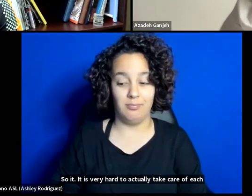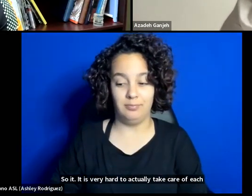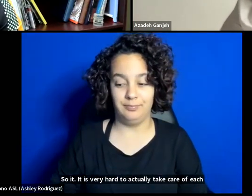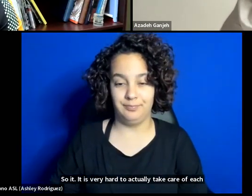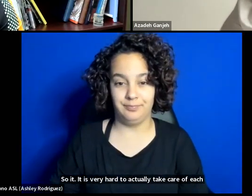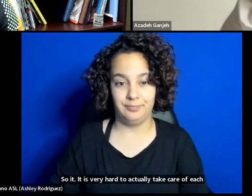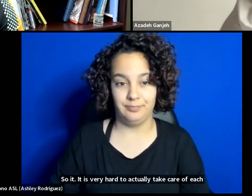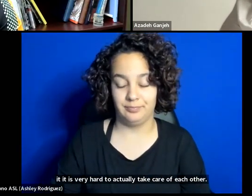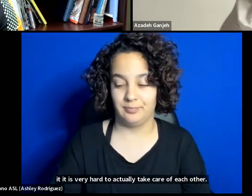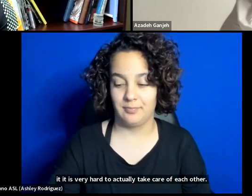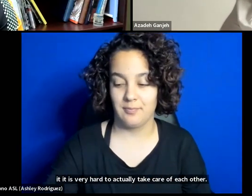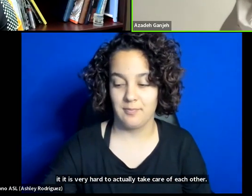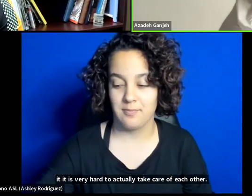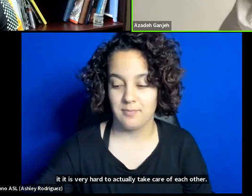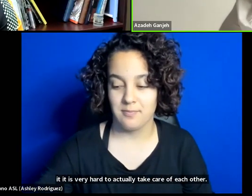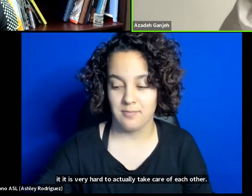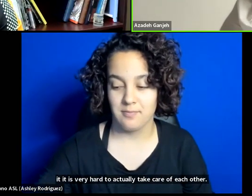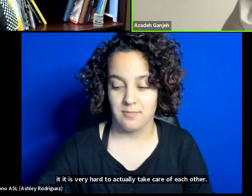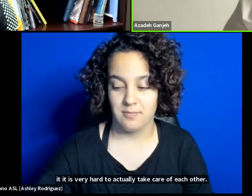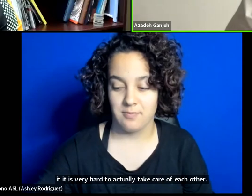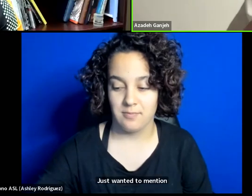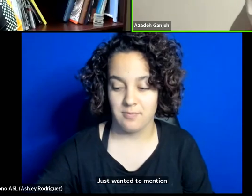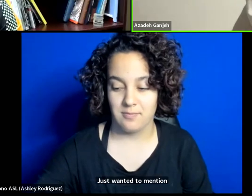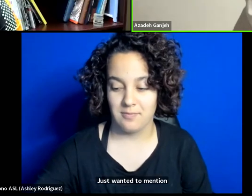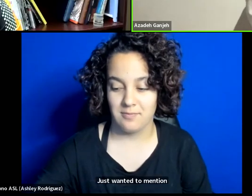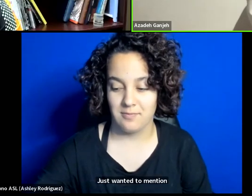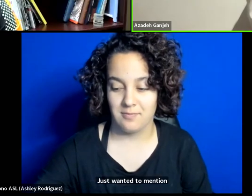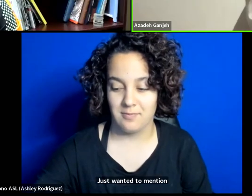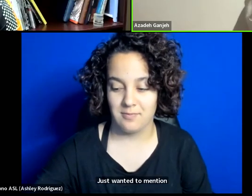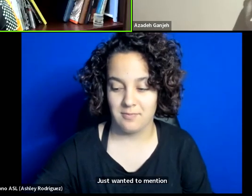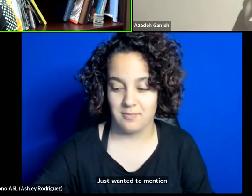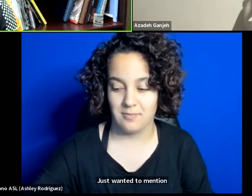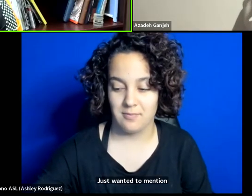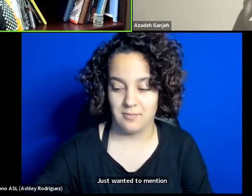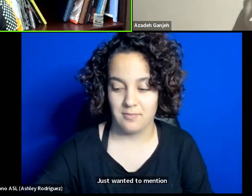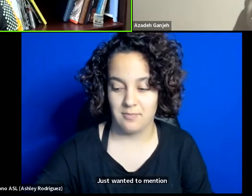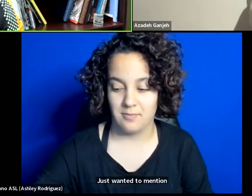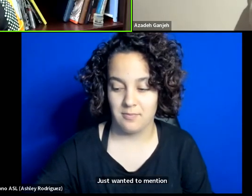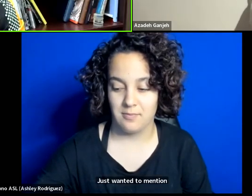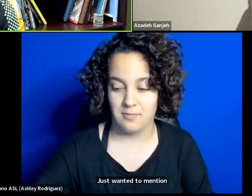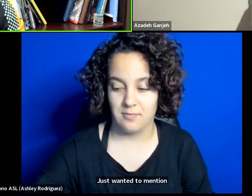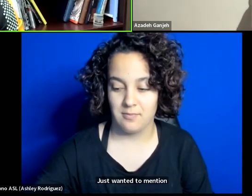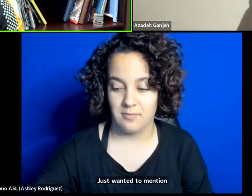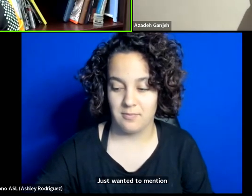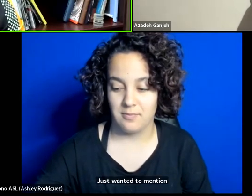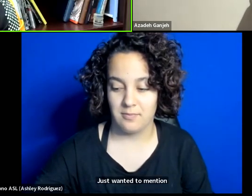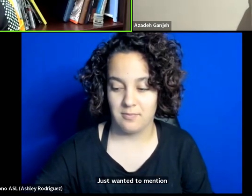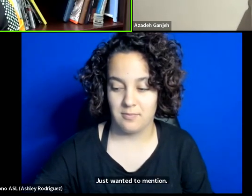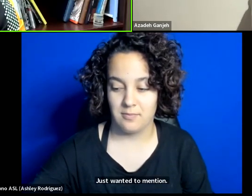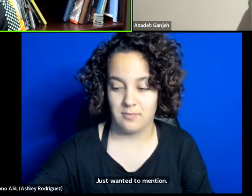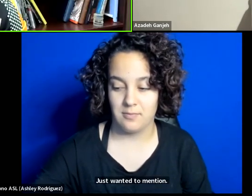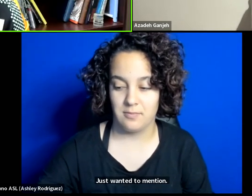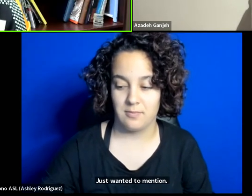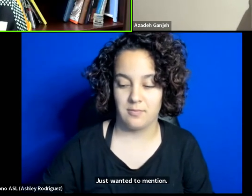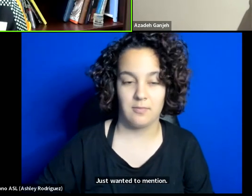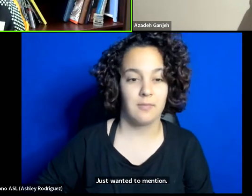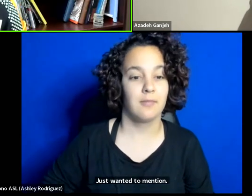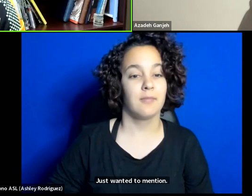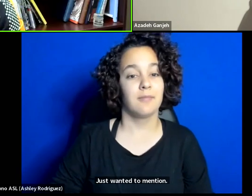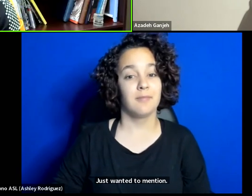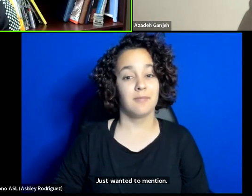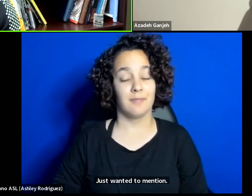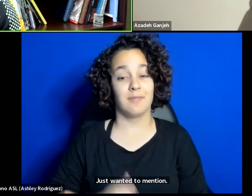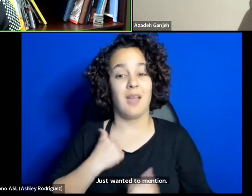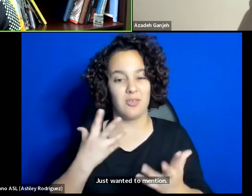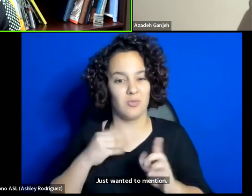Just wanted to mention. Yeah. And I just wanted to say that with all its limits, I just want